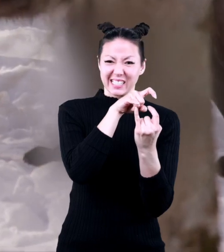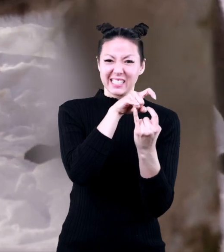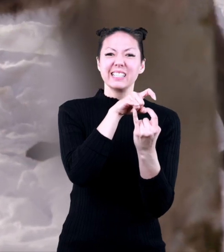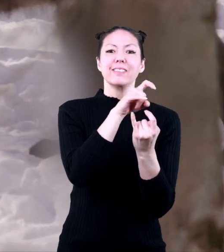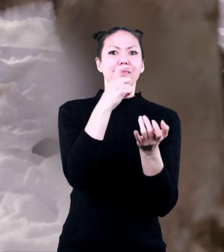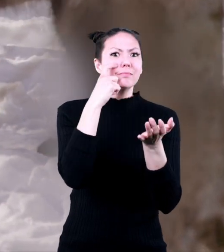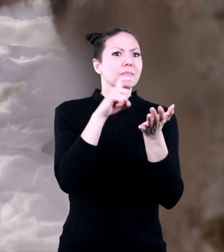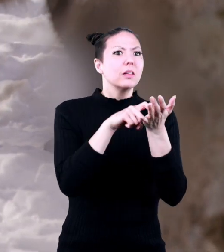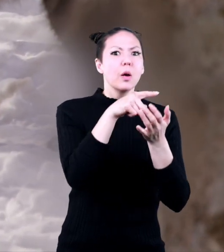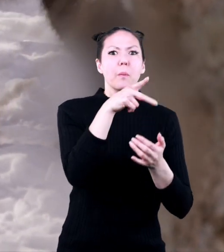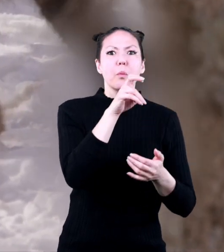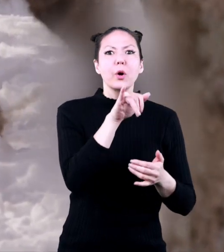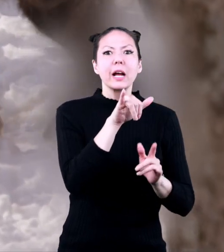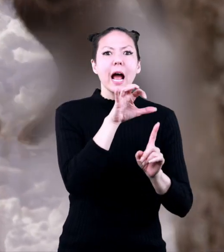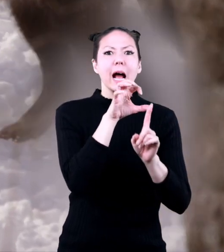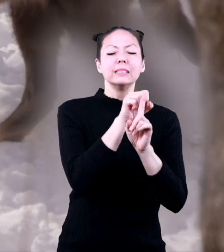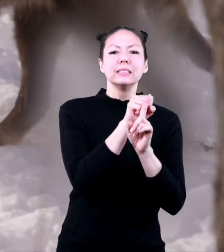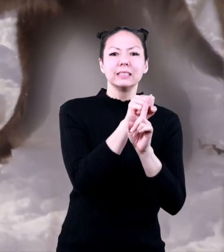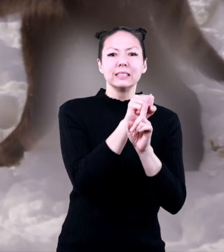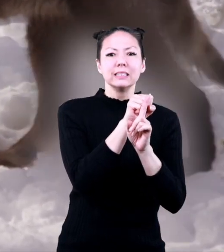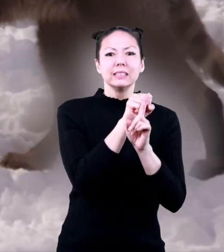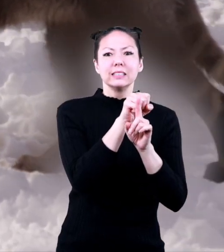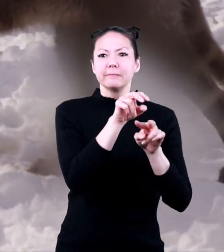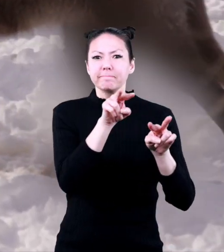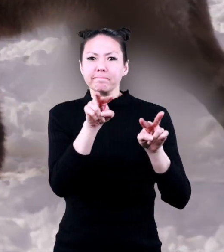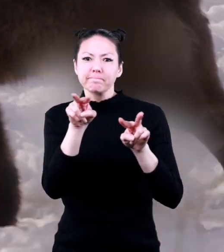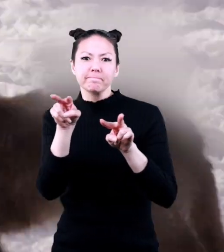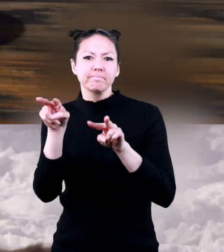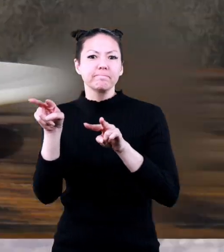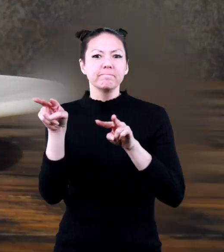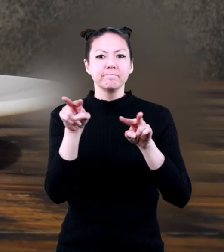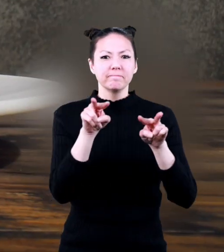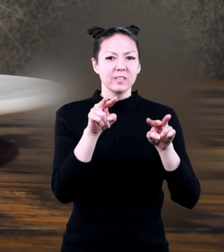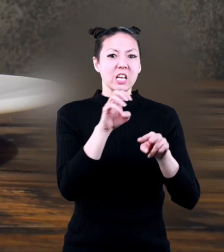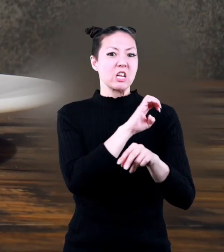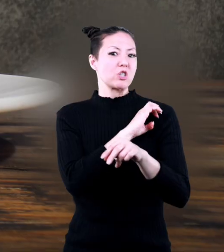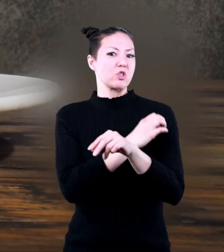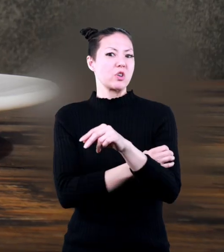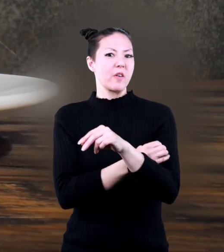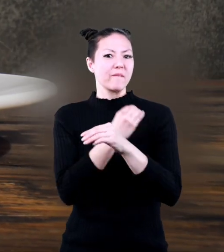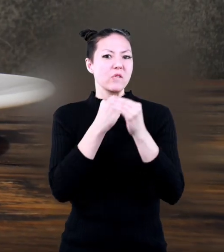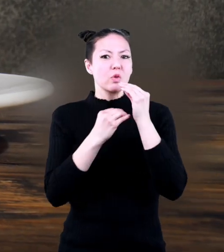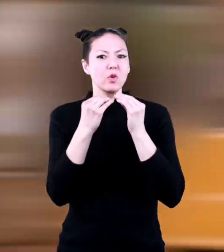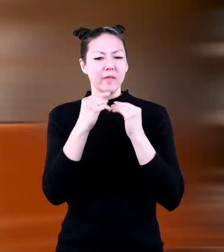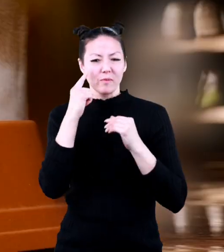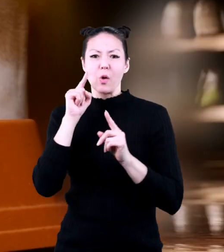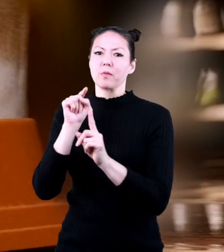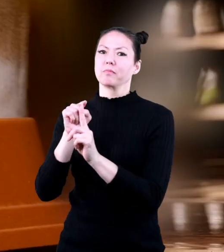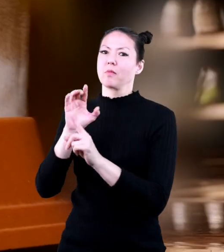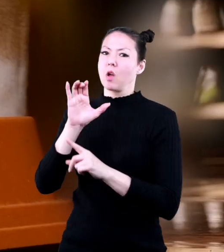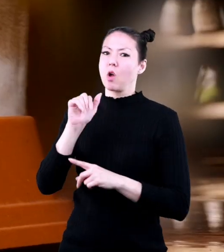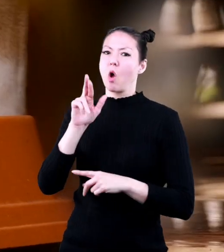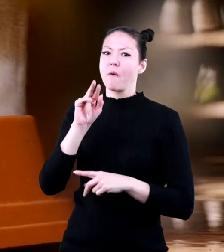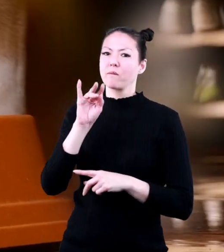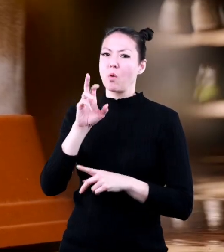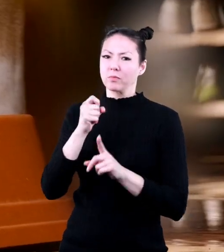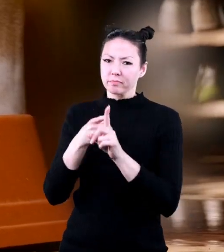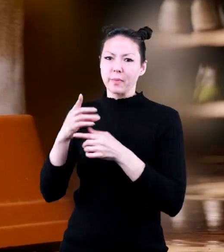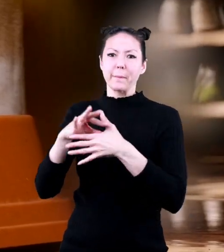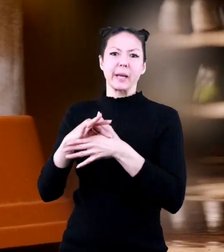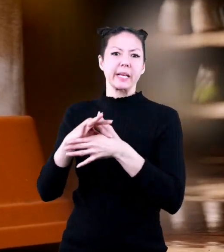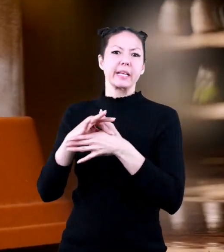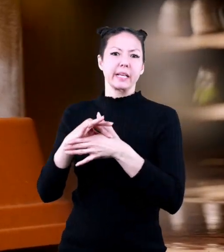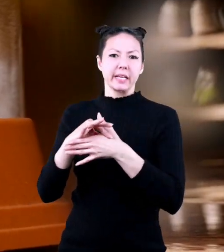spot and determine the distance of their prey. Meat is a high-energy food source for carnivores.